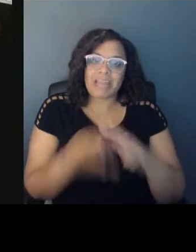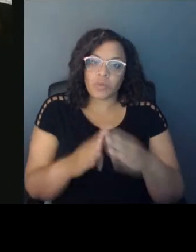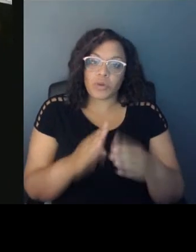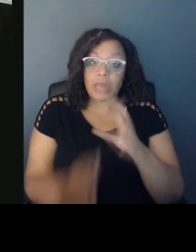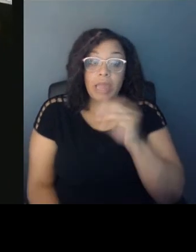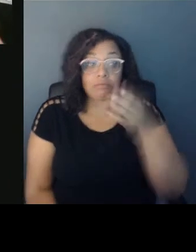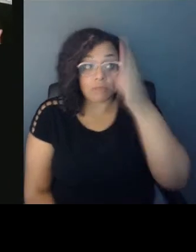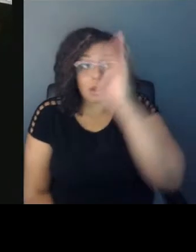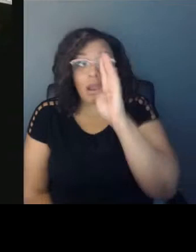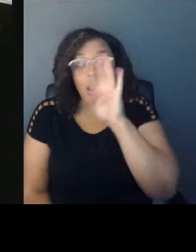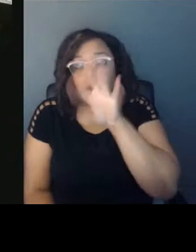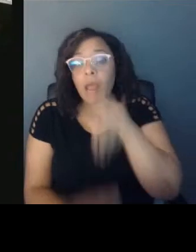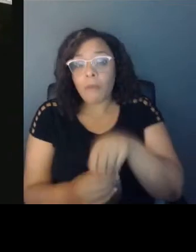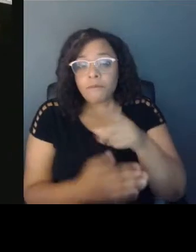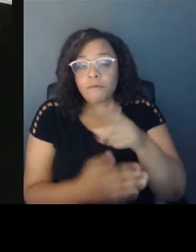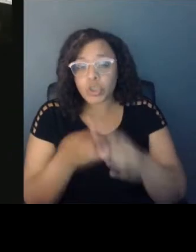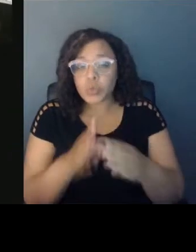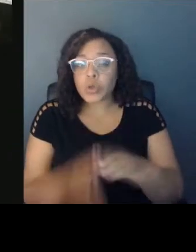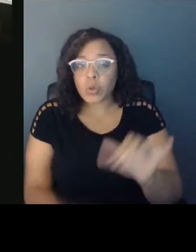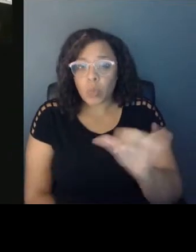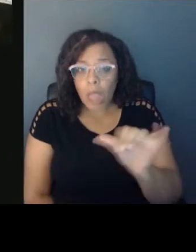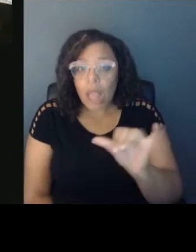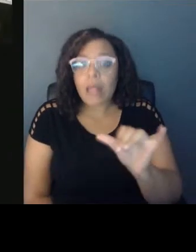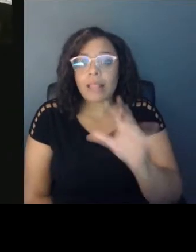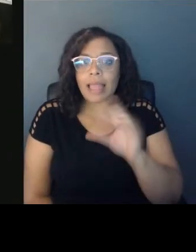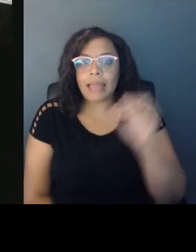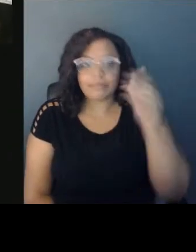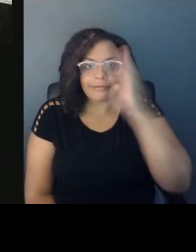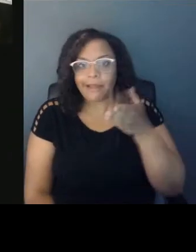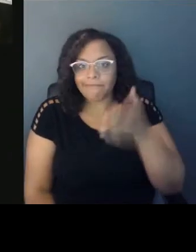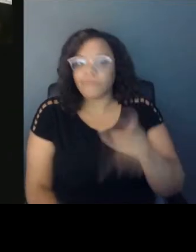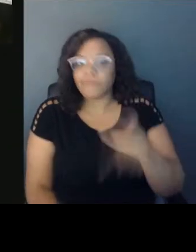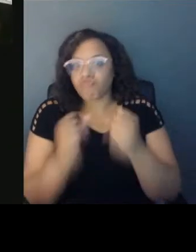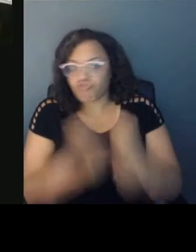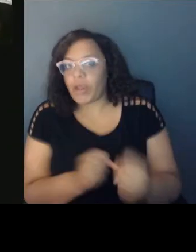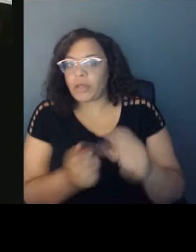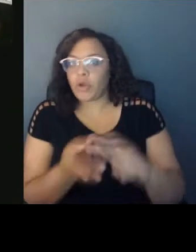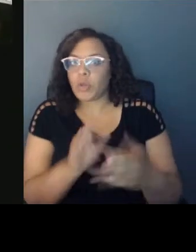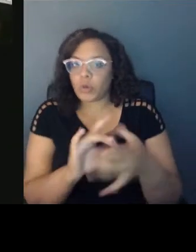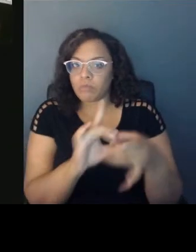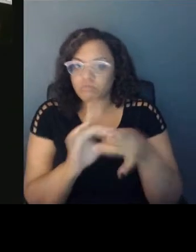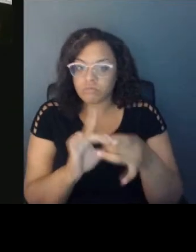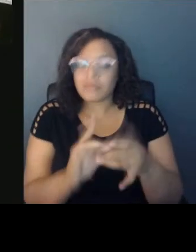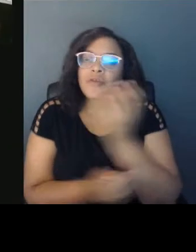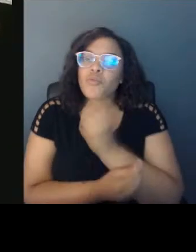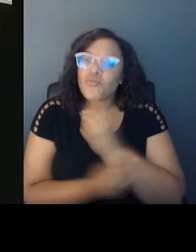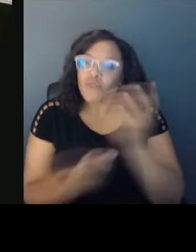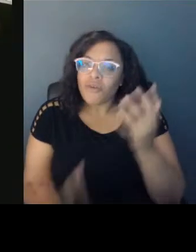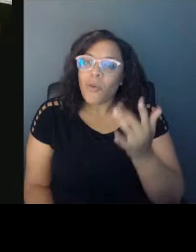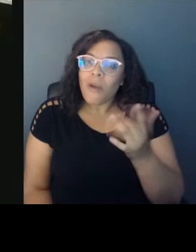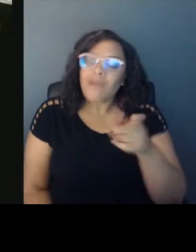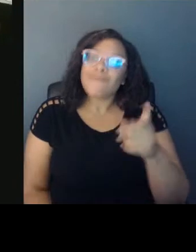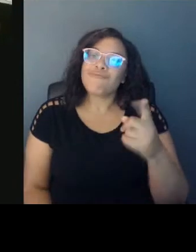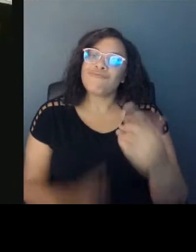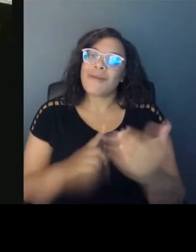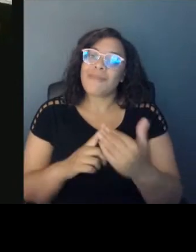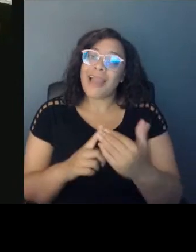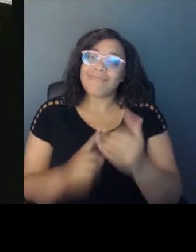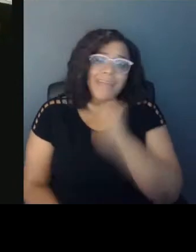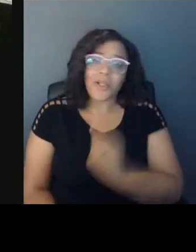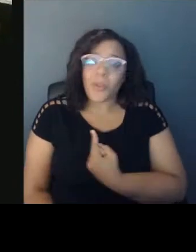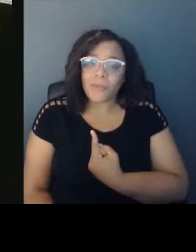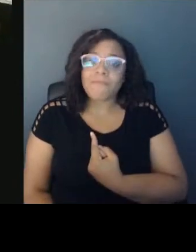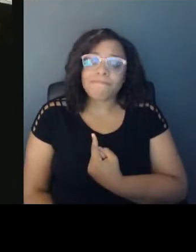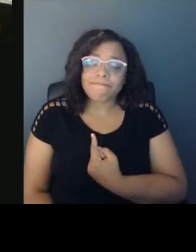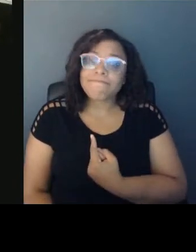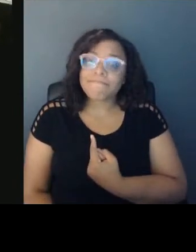community as well, and strengthening that community. The beautiful thing about this is that you're reminded that you're not alone. You